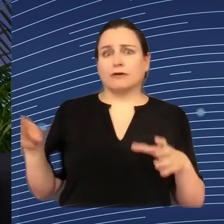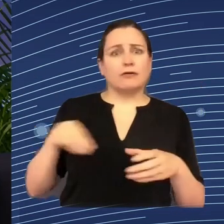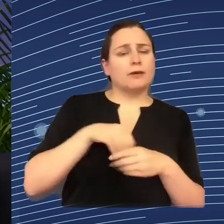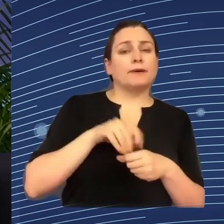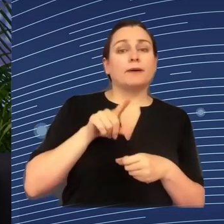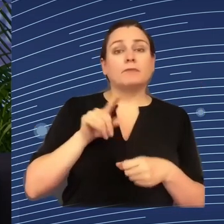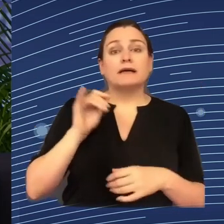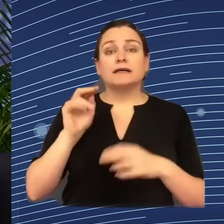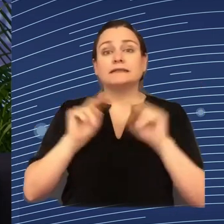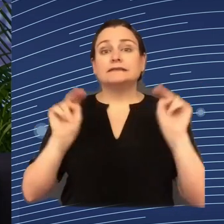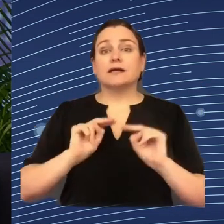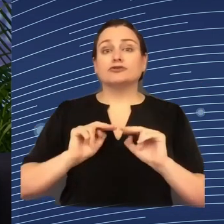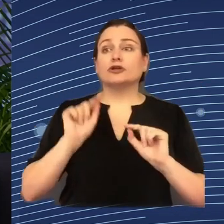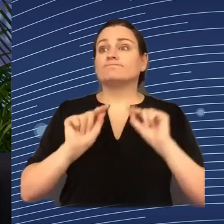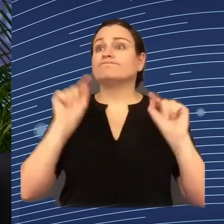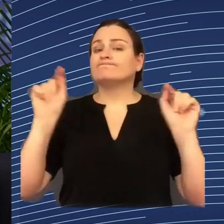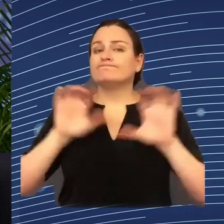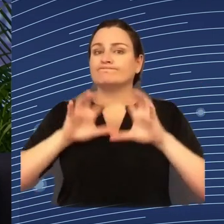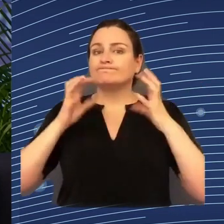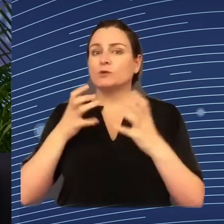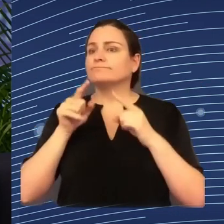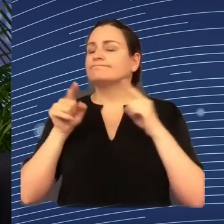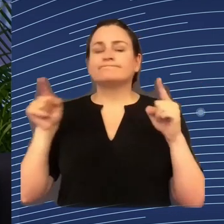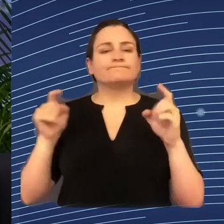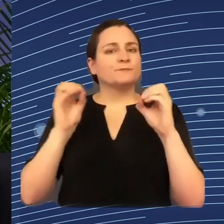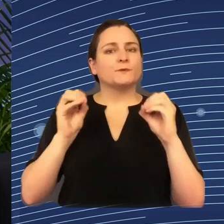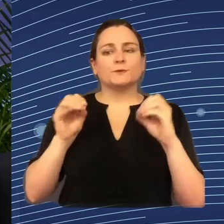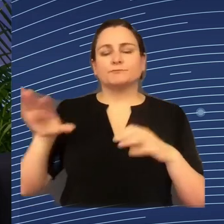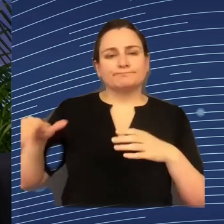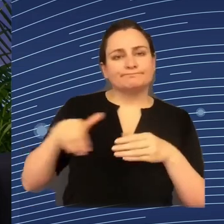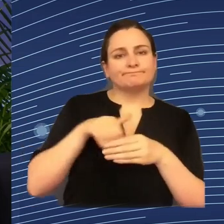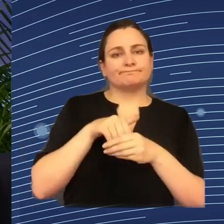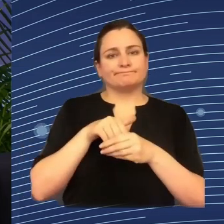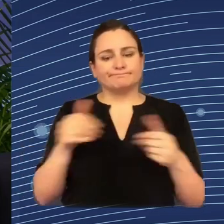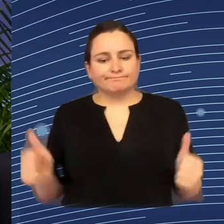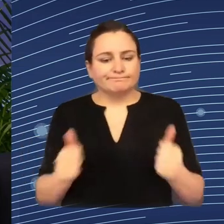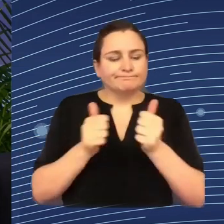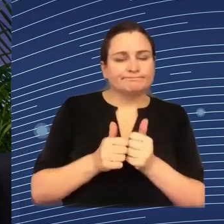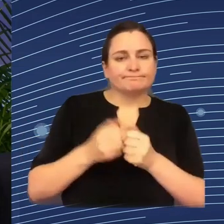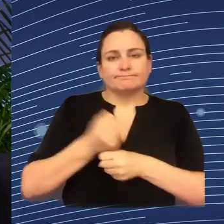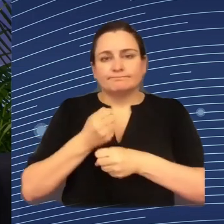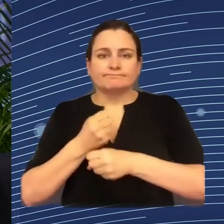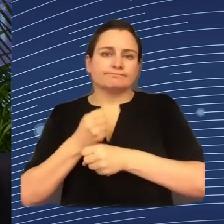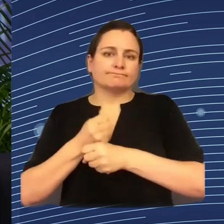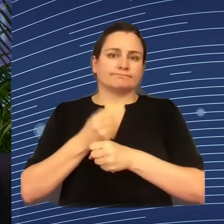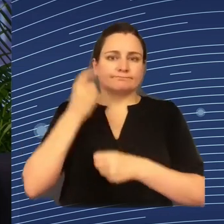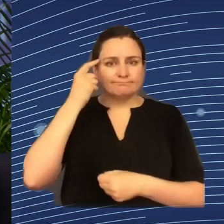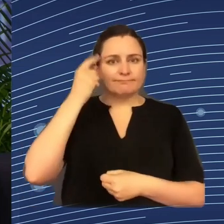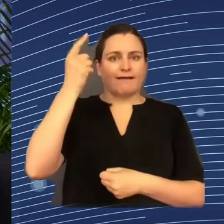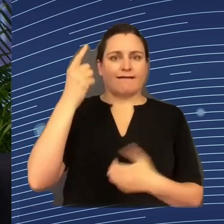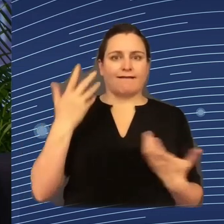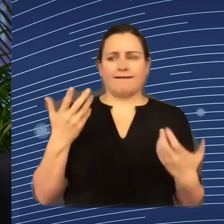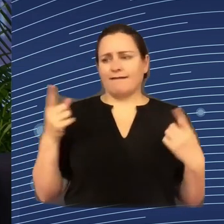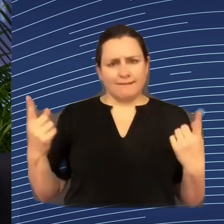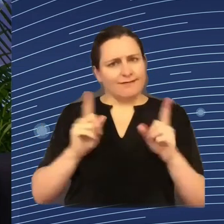So I think here it is very important that we bring these discussions whereby, here again, innovation should deliver for all